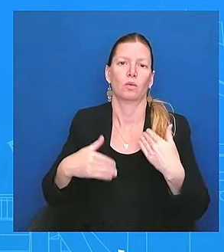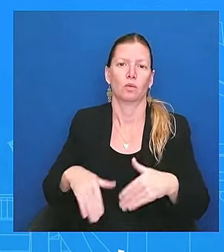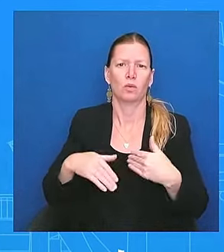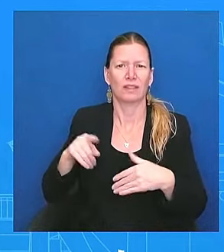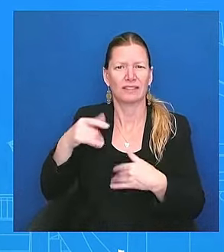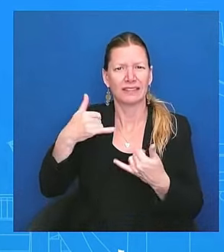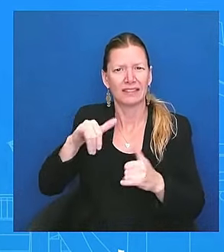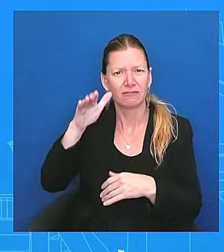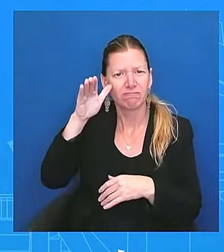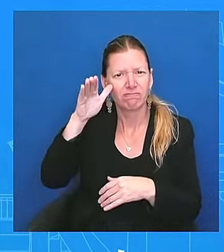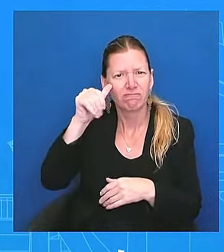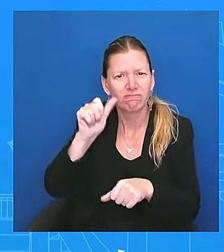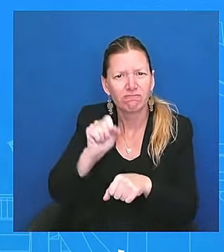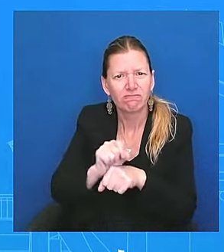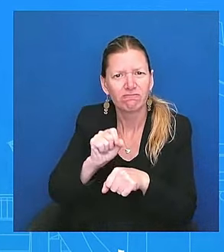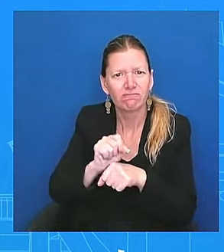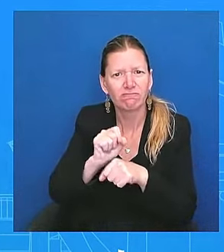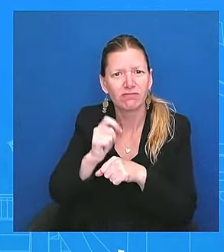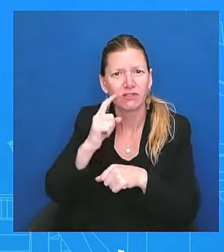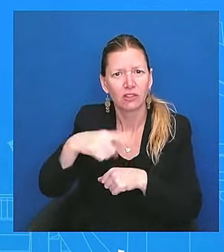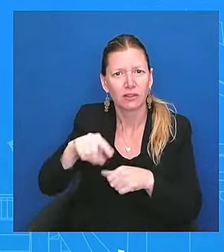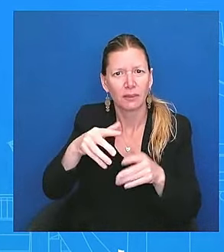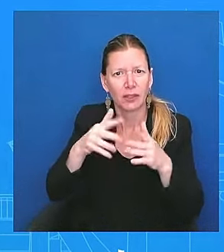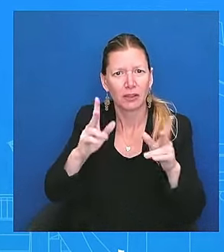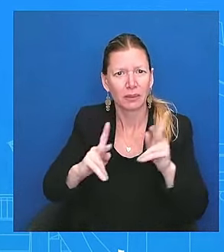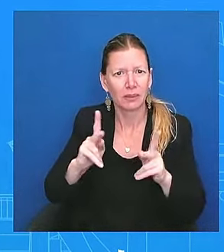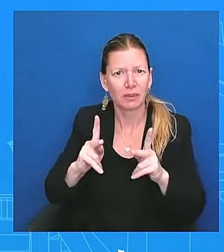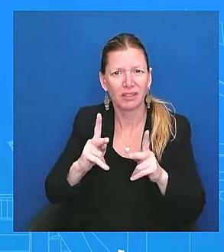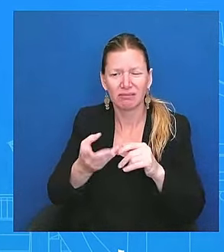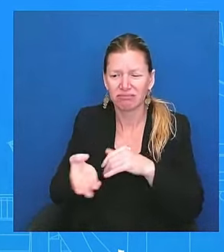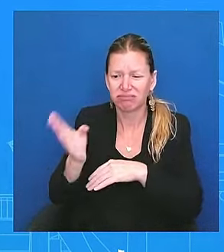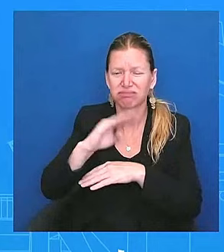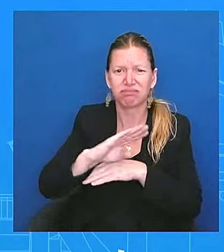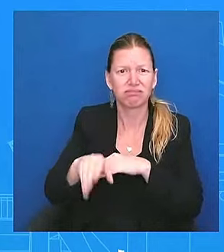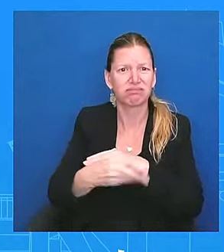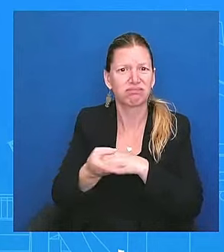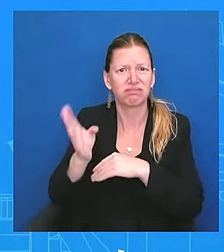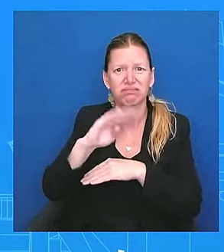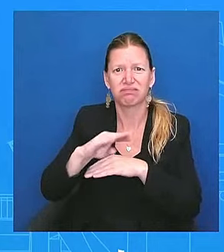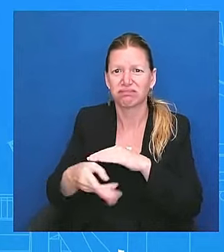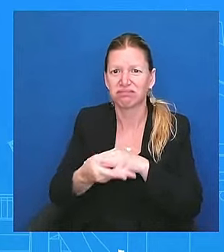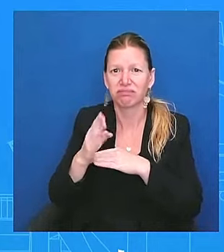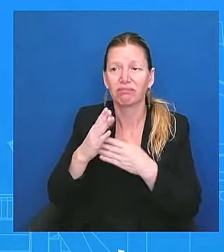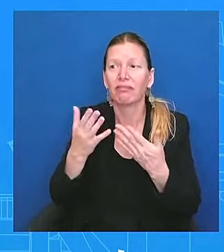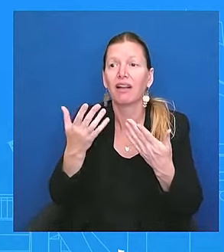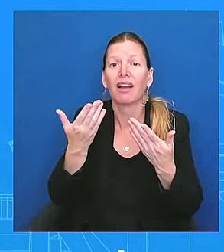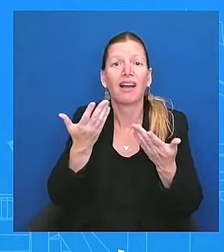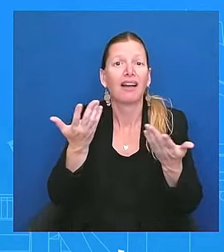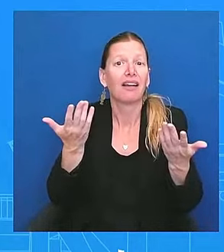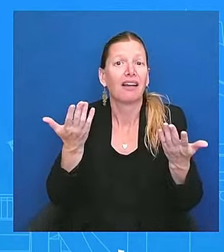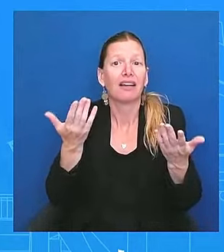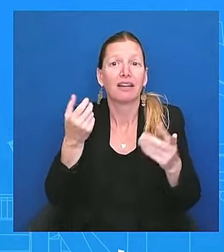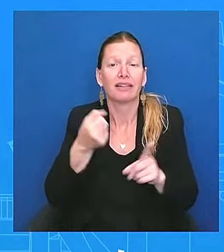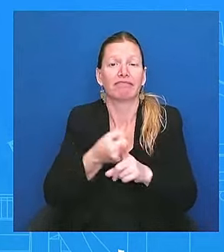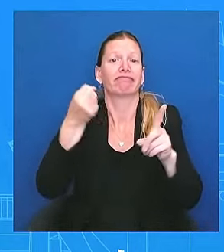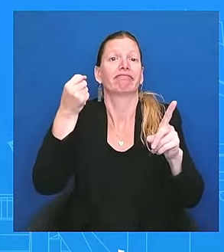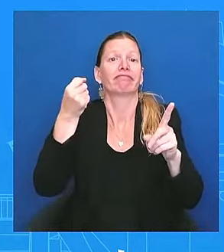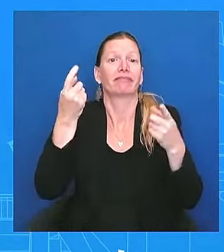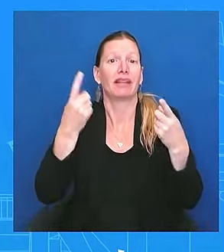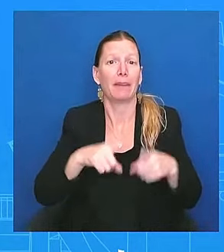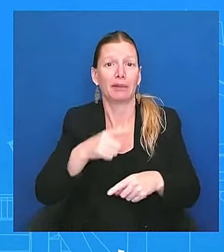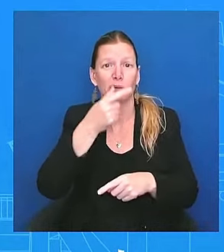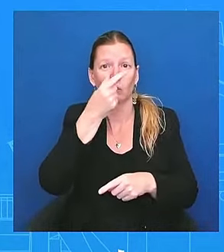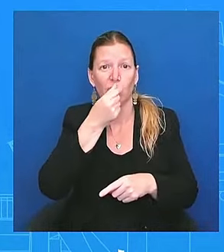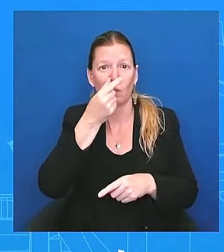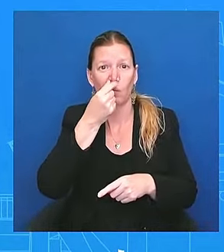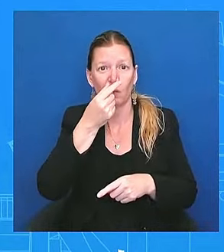Things happen. Things happen. And the cold thing is something that you all pointed out during his debate. We didn't even point that out. You all pointed that when you heard